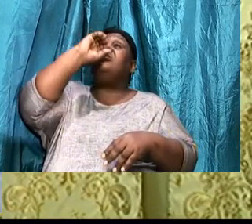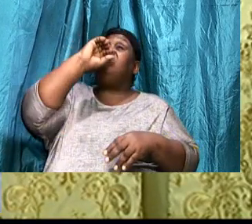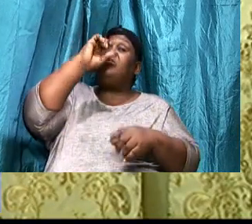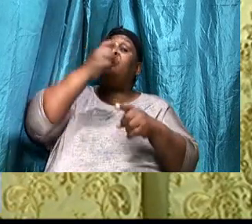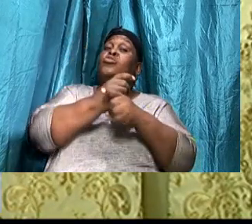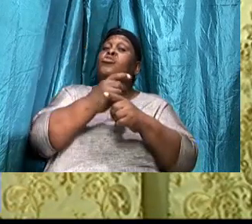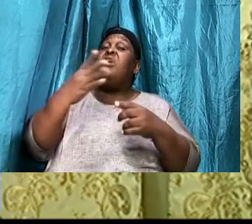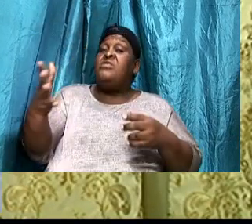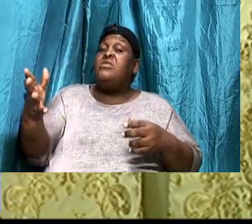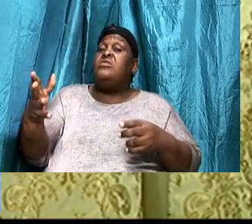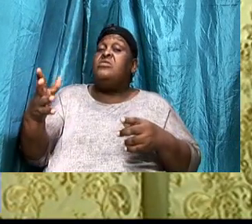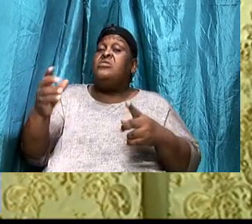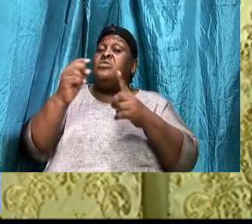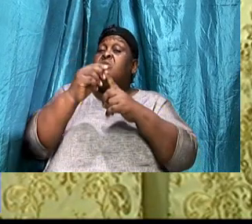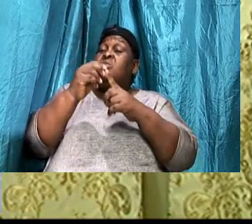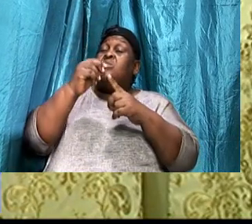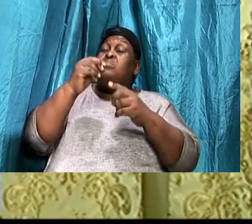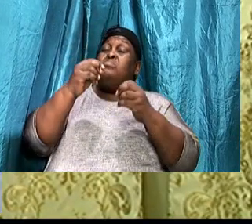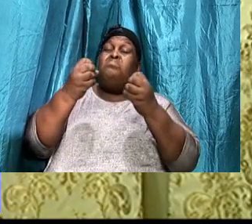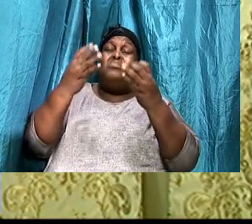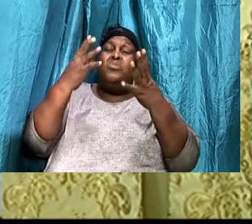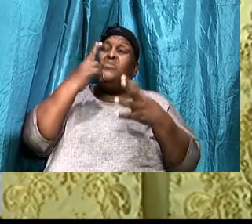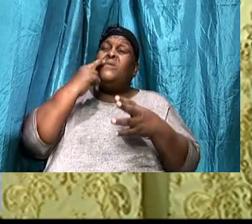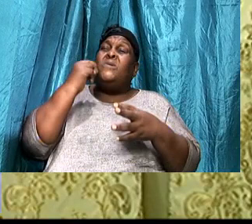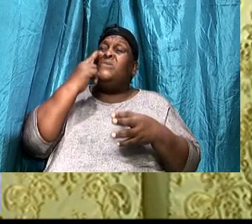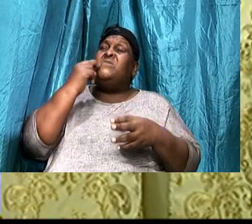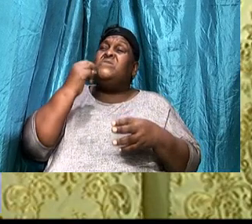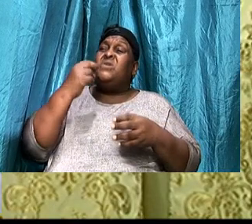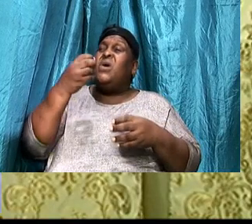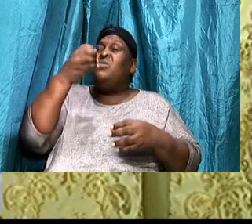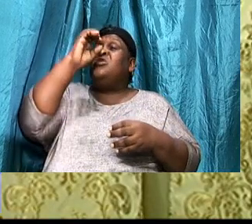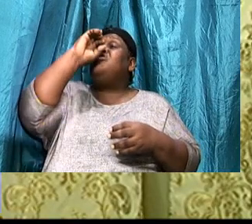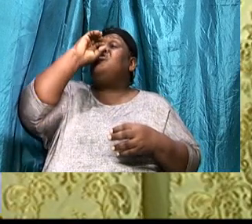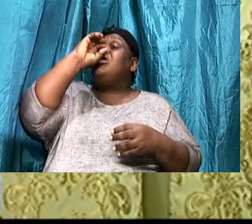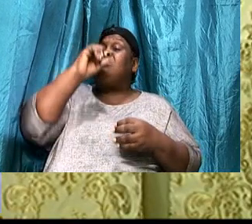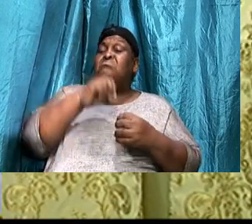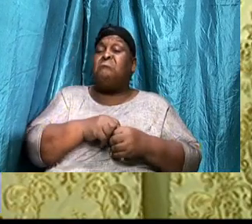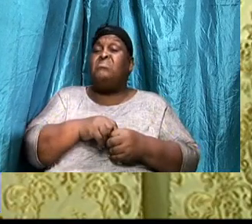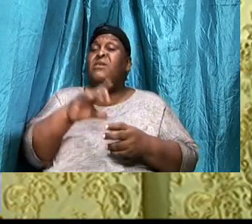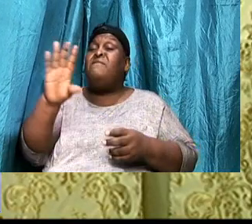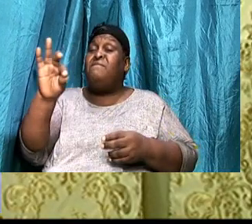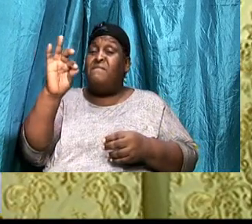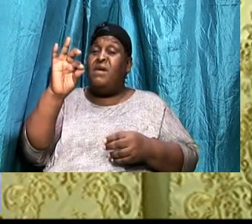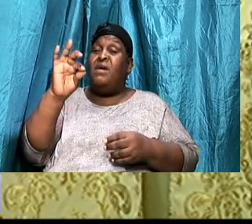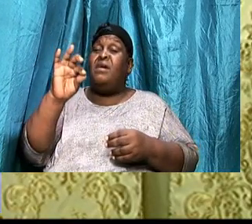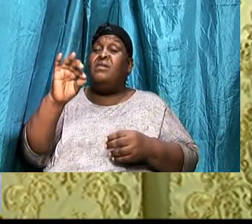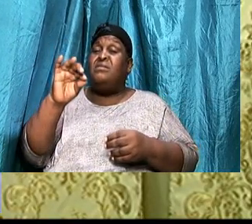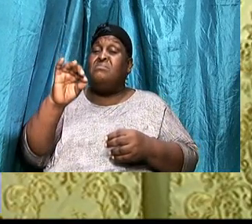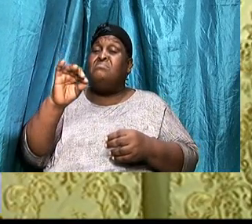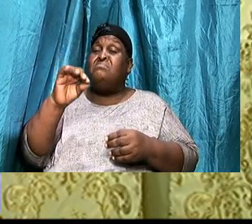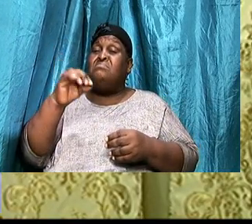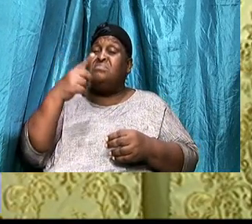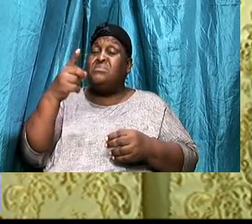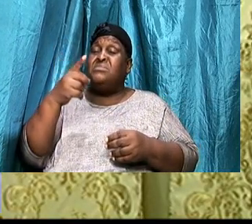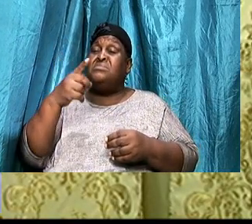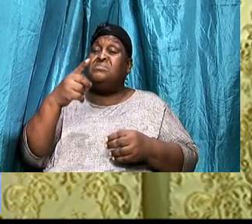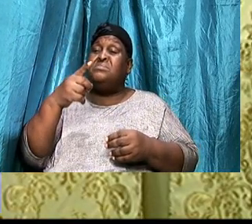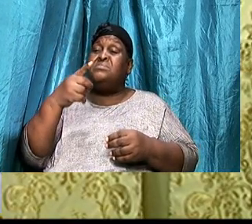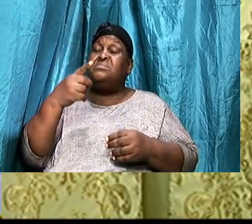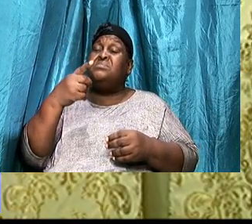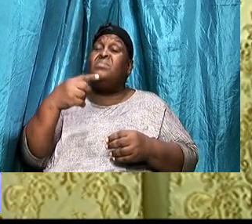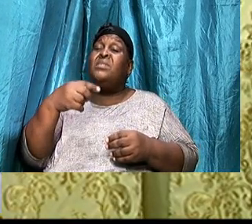Drinking too many, Sugar is tough, You are going to find out, That little bit from this, Is diabetes,